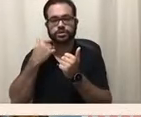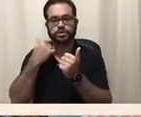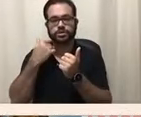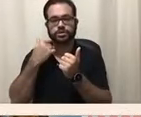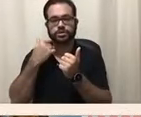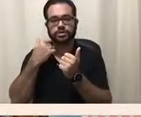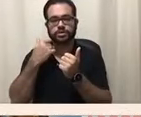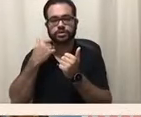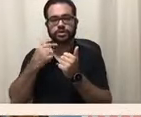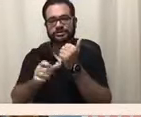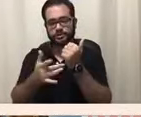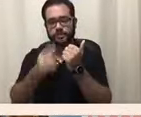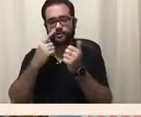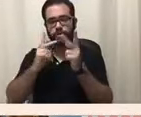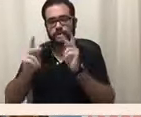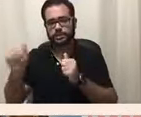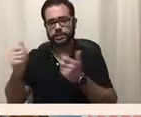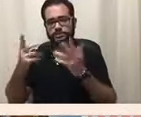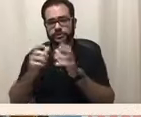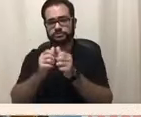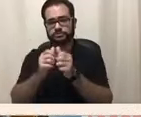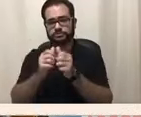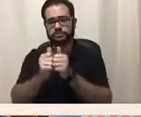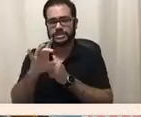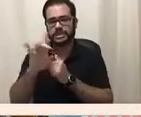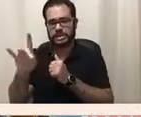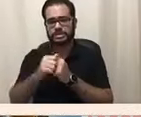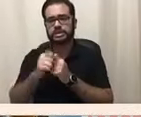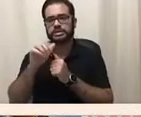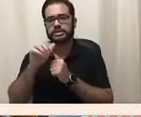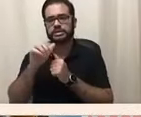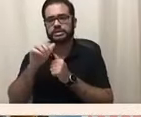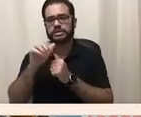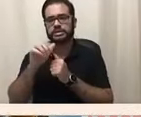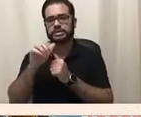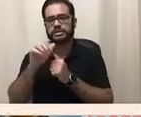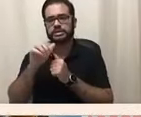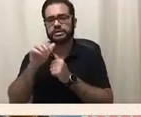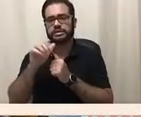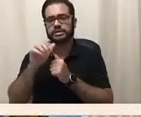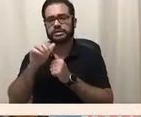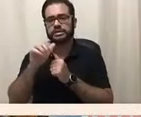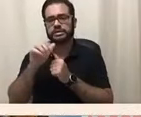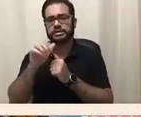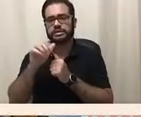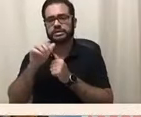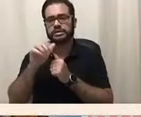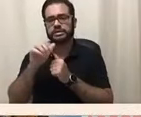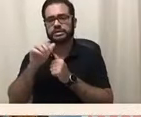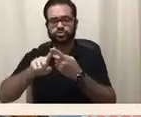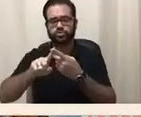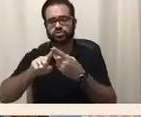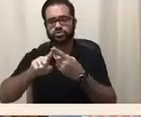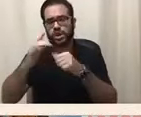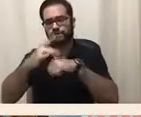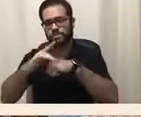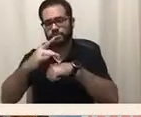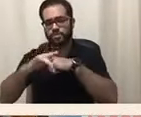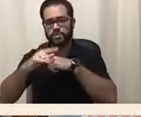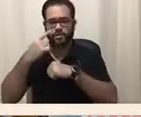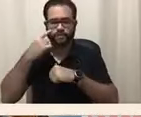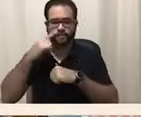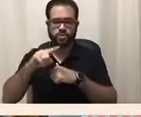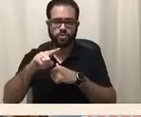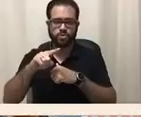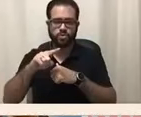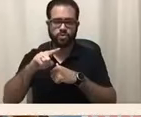legislation increases access to the availability of and funding for an assistant technology through state